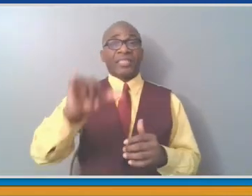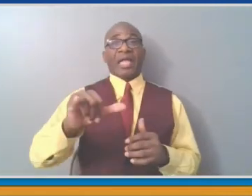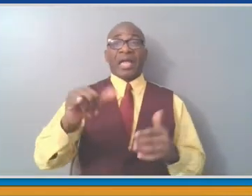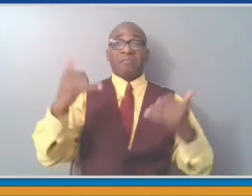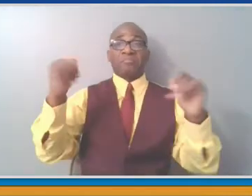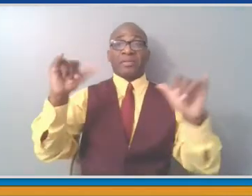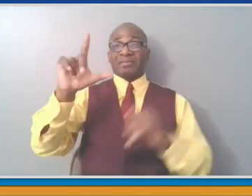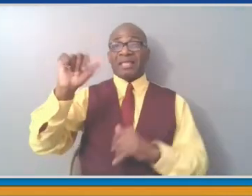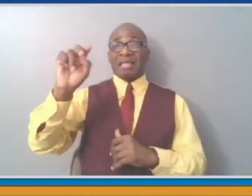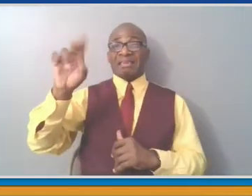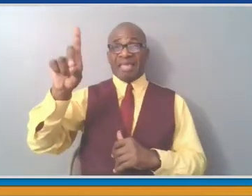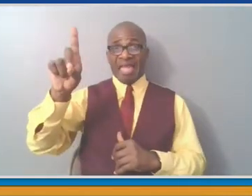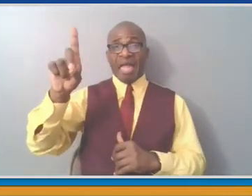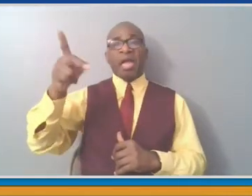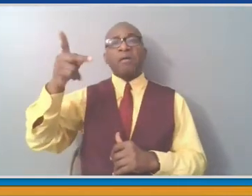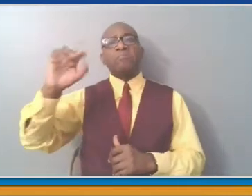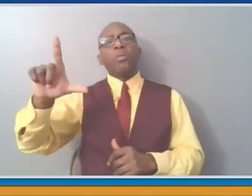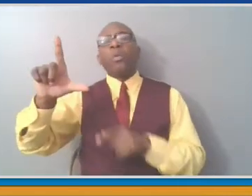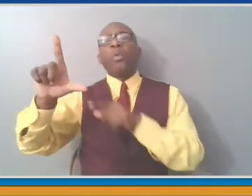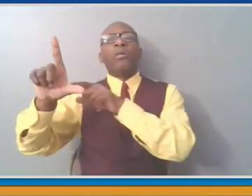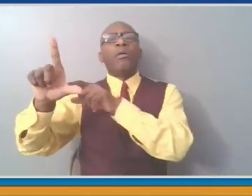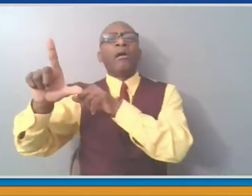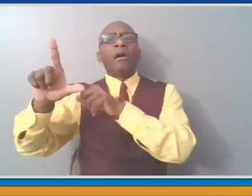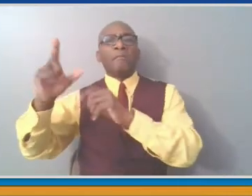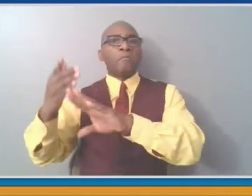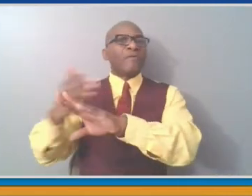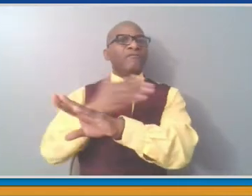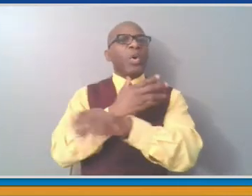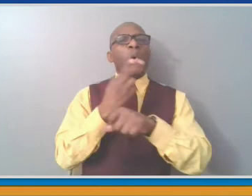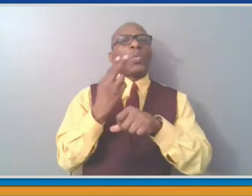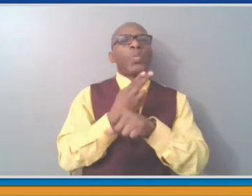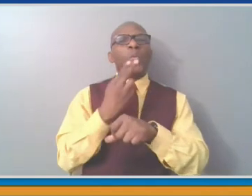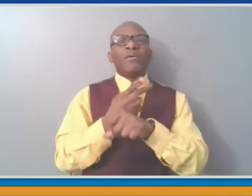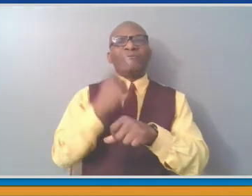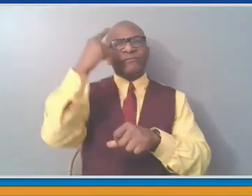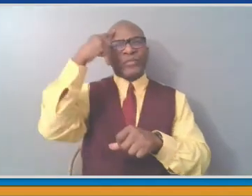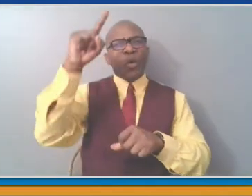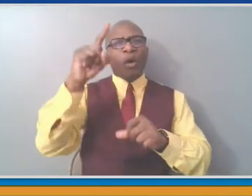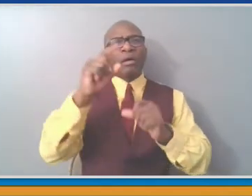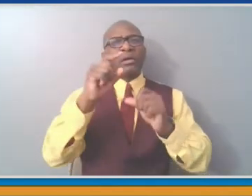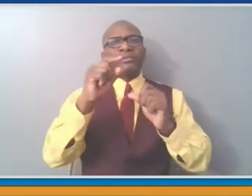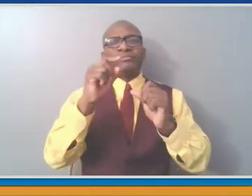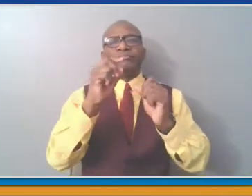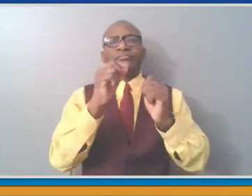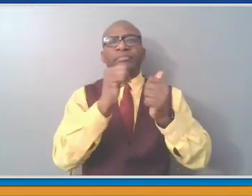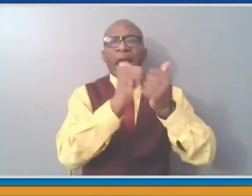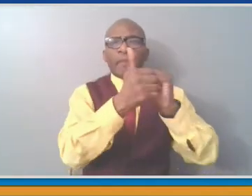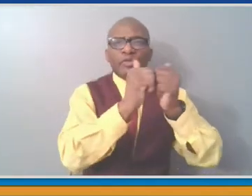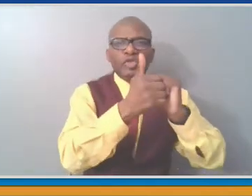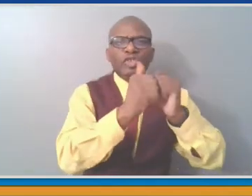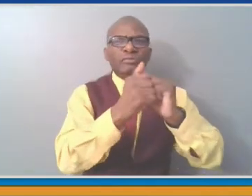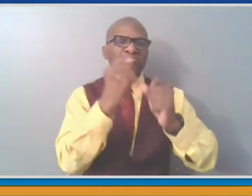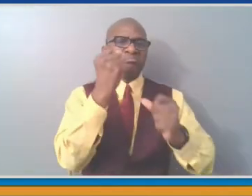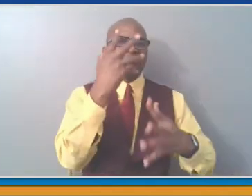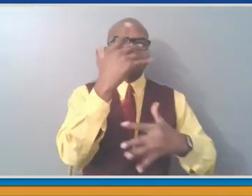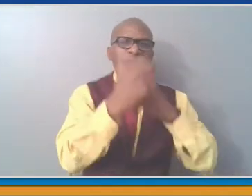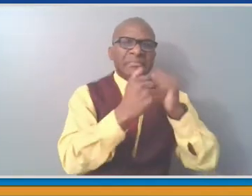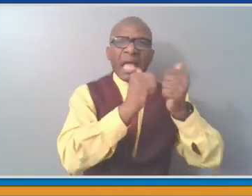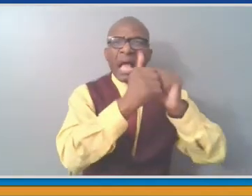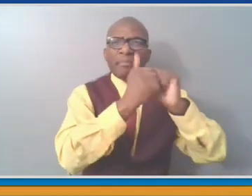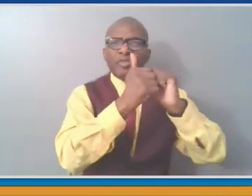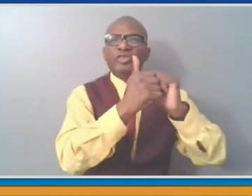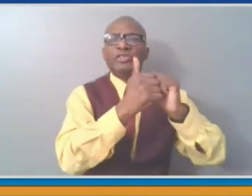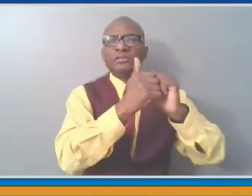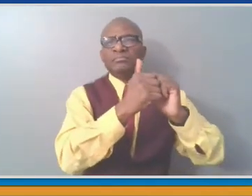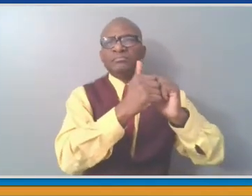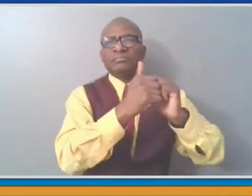children. The pool wasn't really constructed that way. So the pool that was renovated two years ago at Sprain Ridge is now structured to